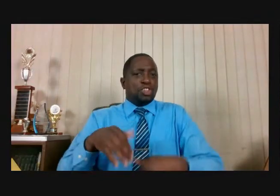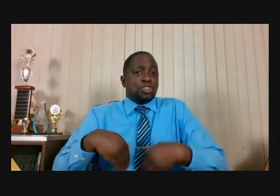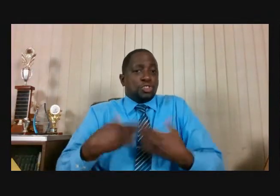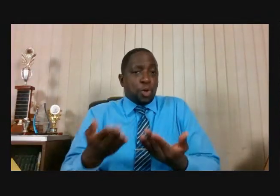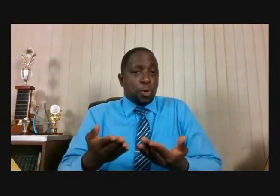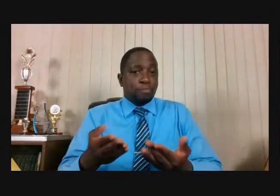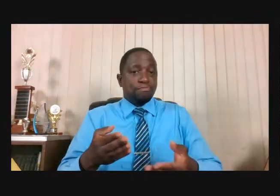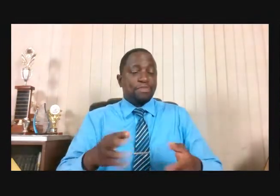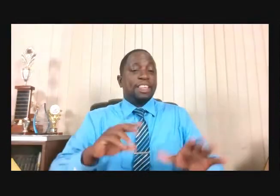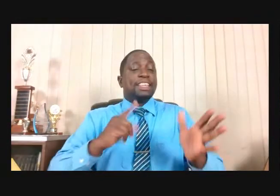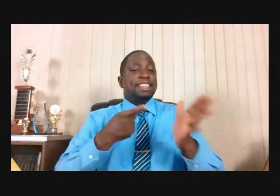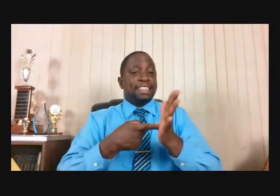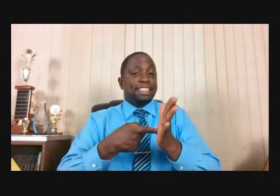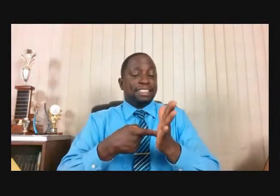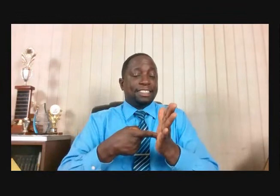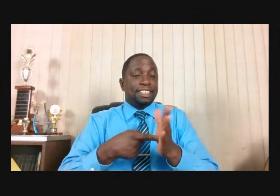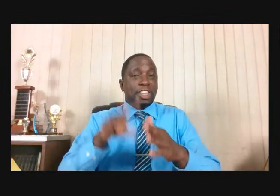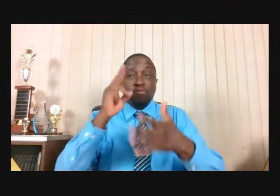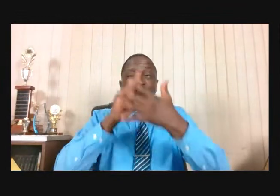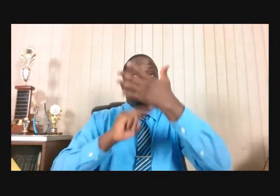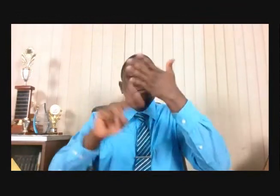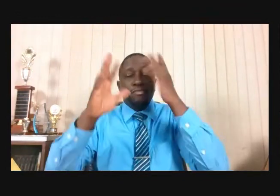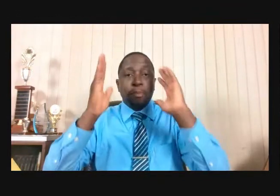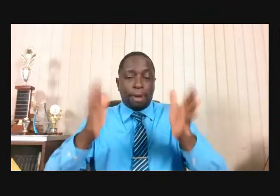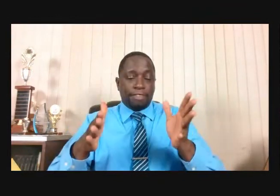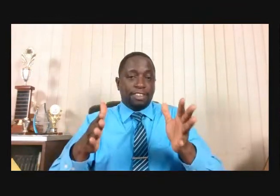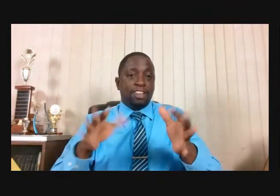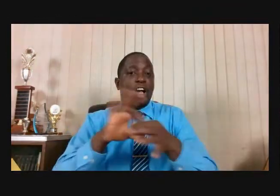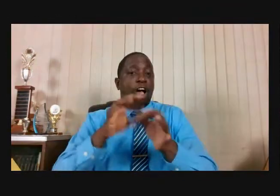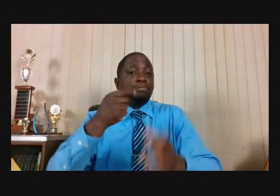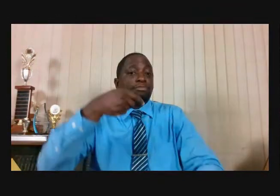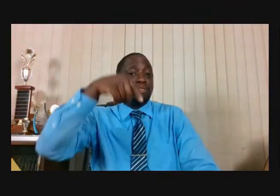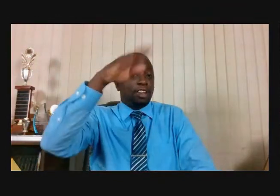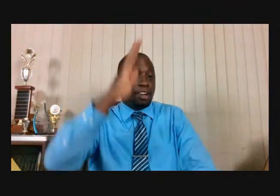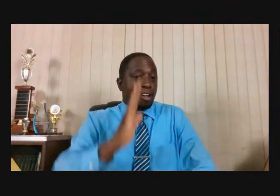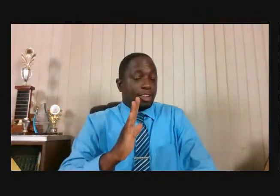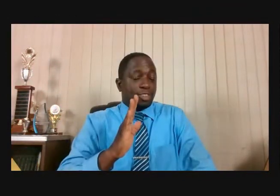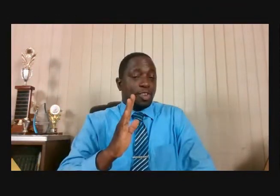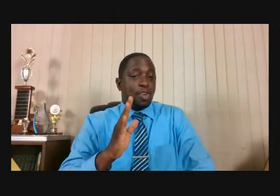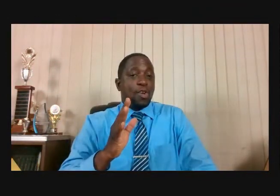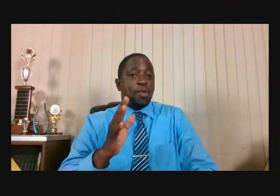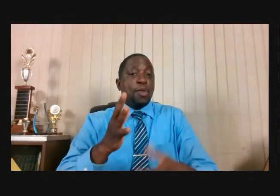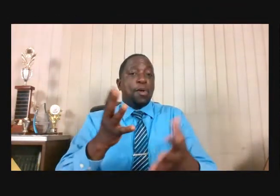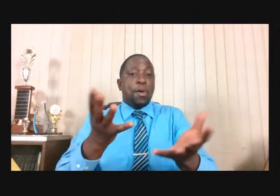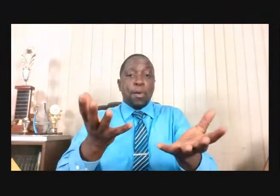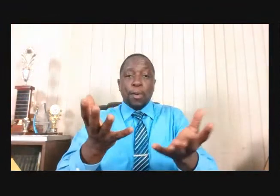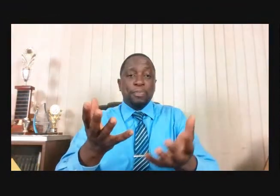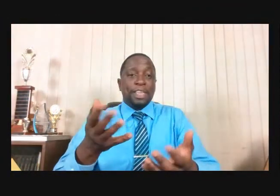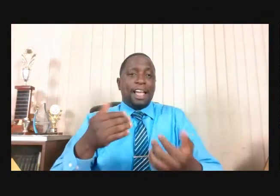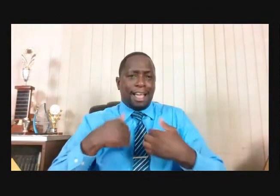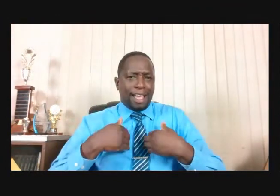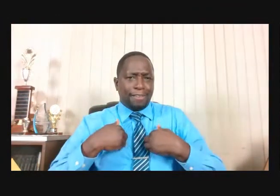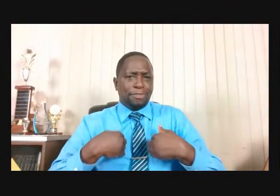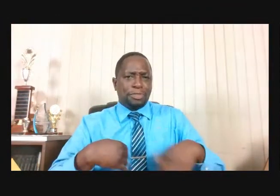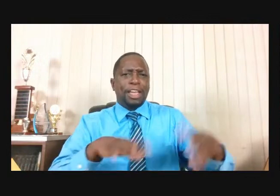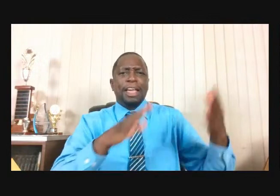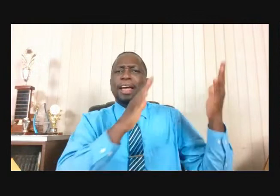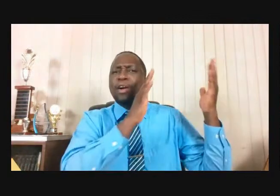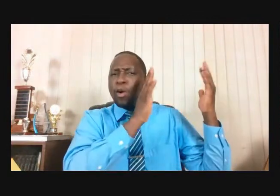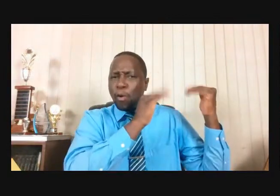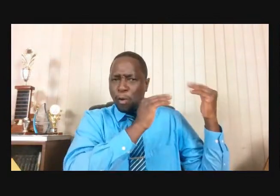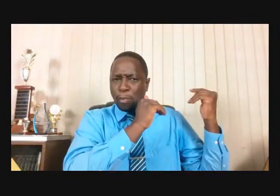Would Be Converted But Elijah Did Not Take Into Account That People